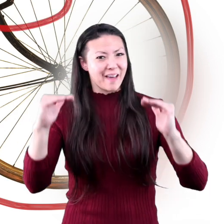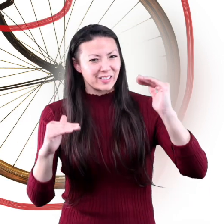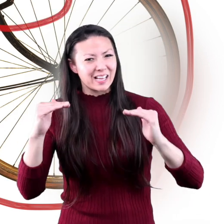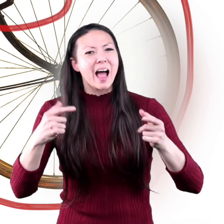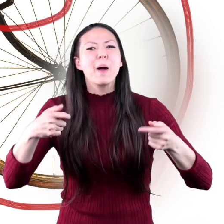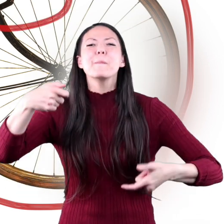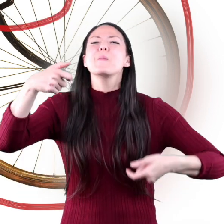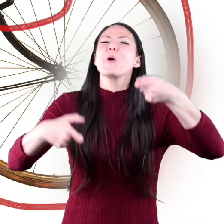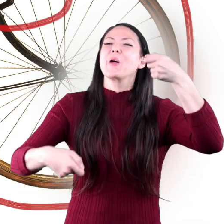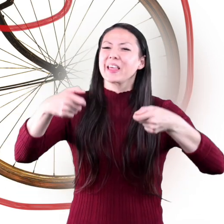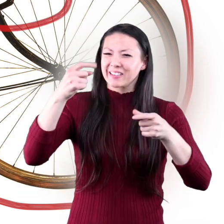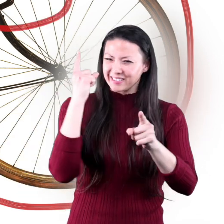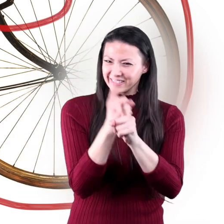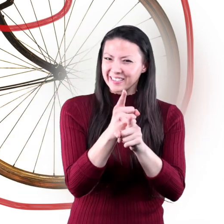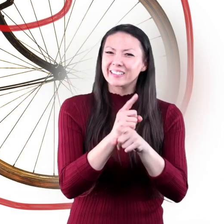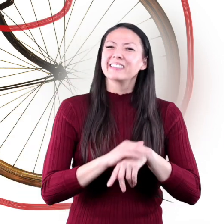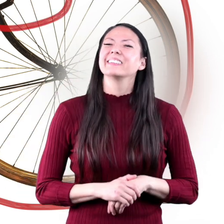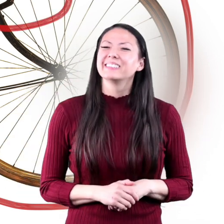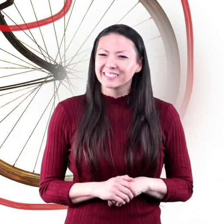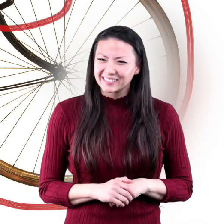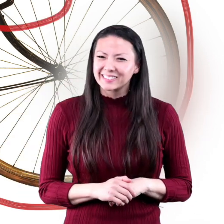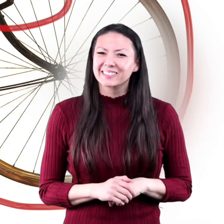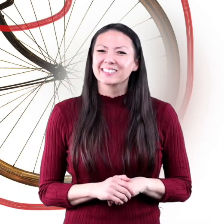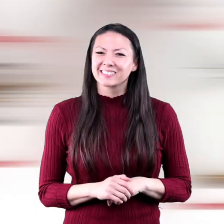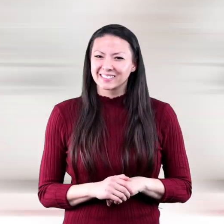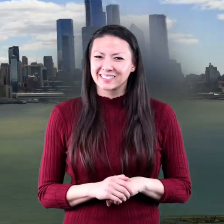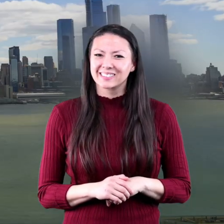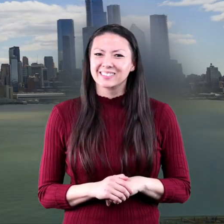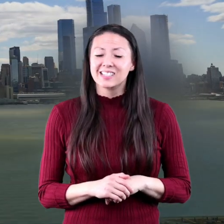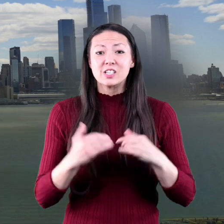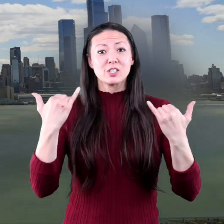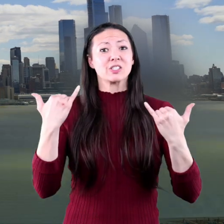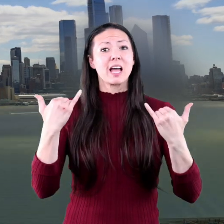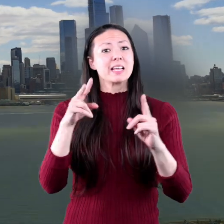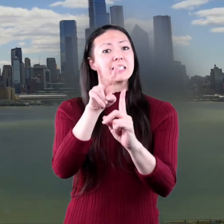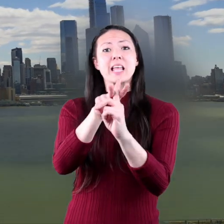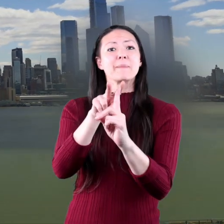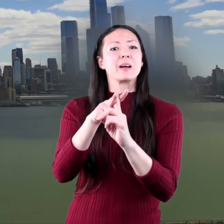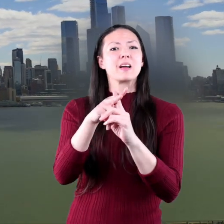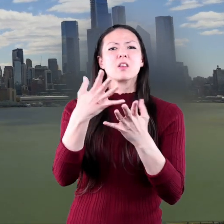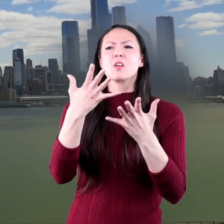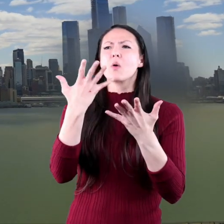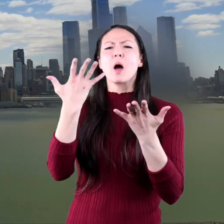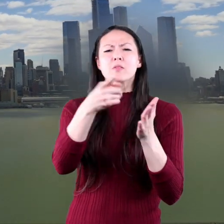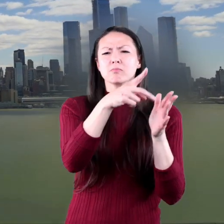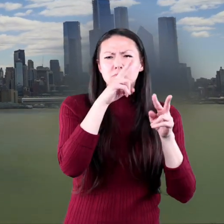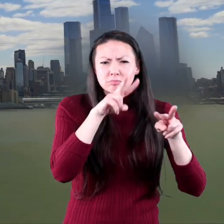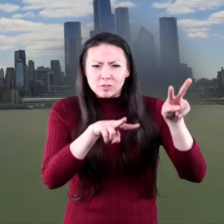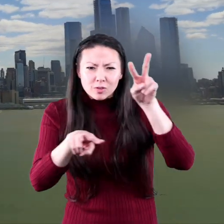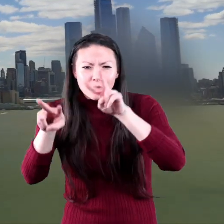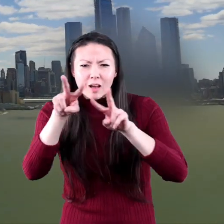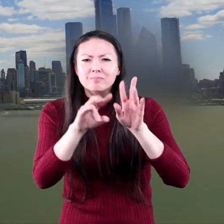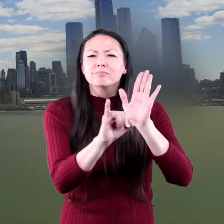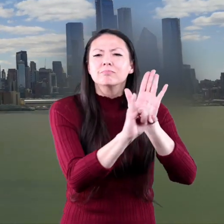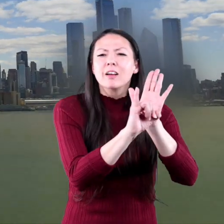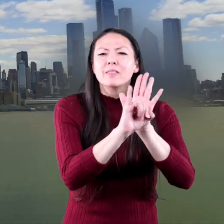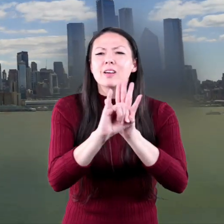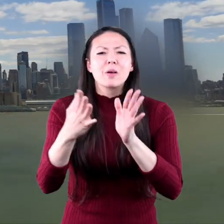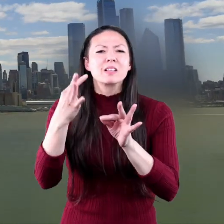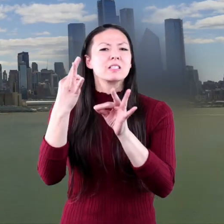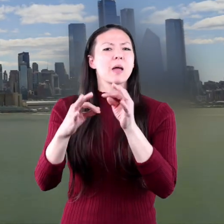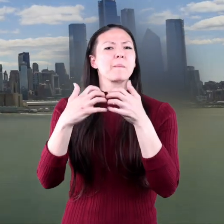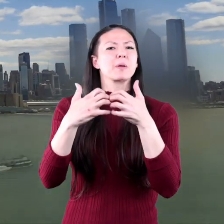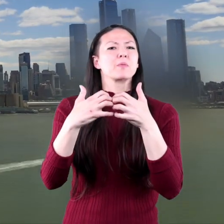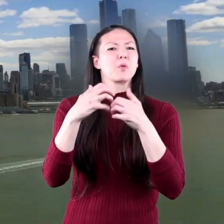lever, and the pulley? Good job! Today's assignment is to look around and identify the simple machines